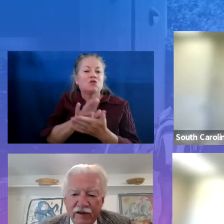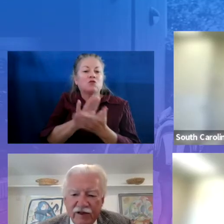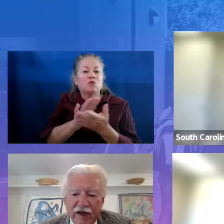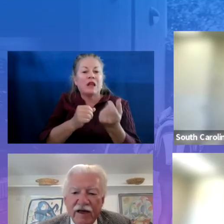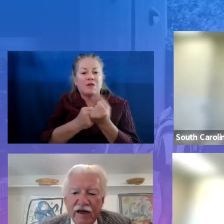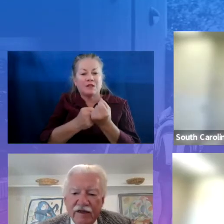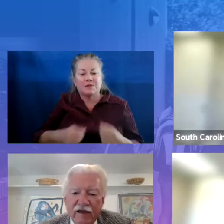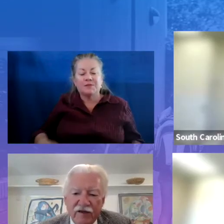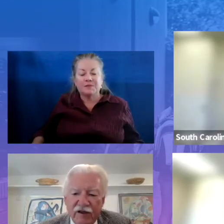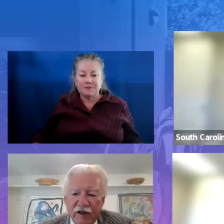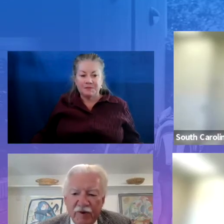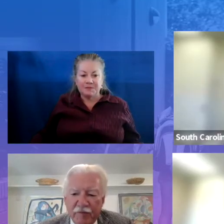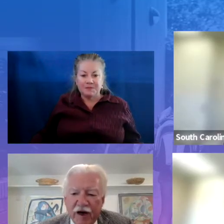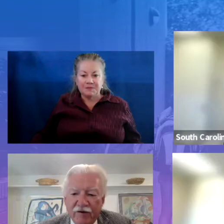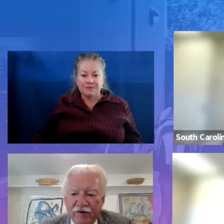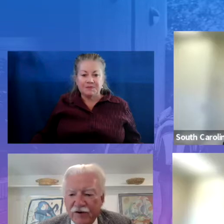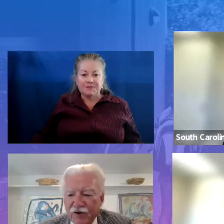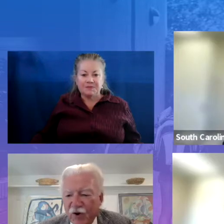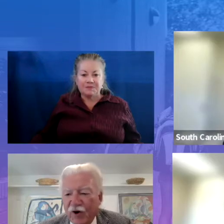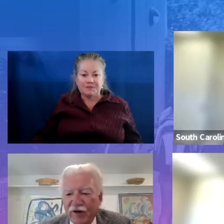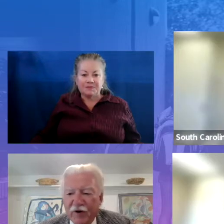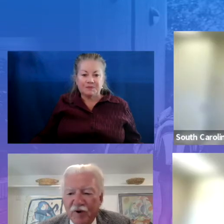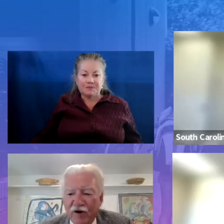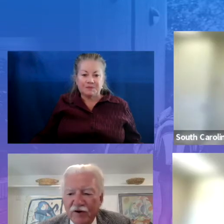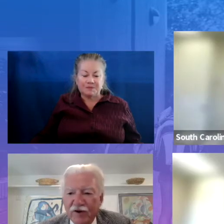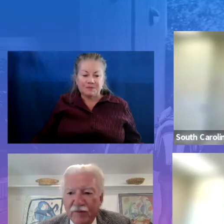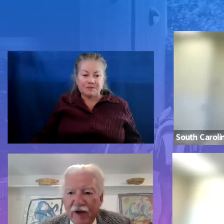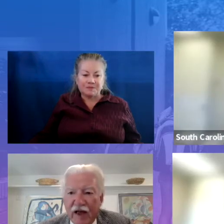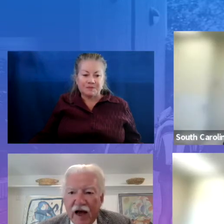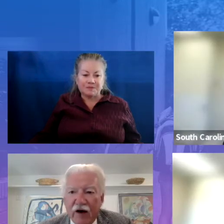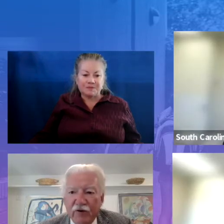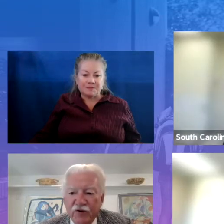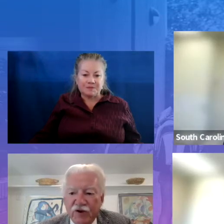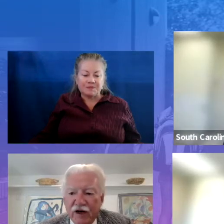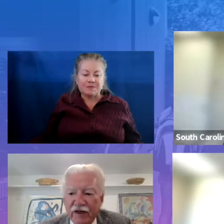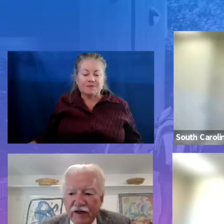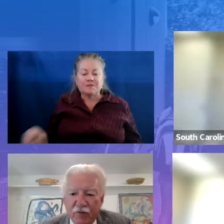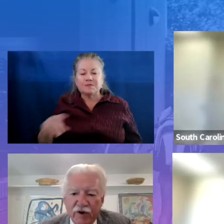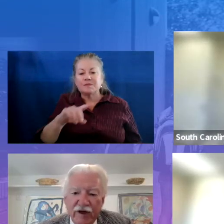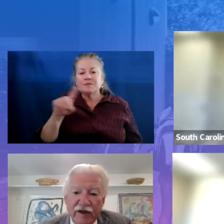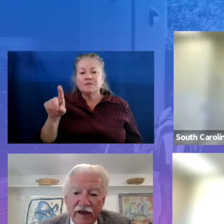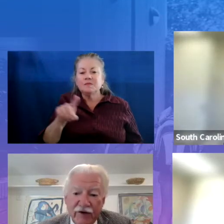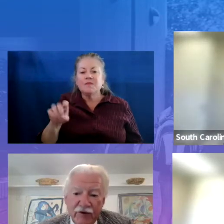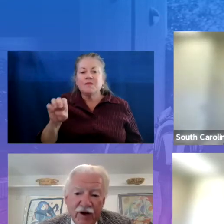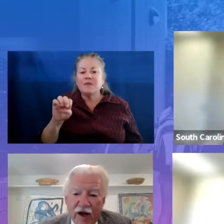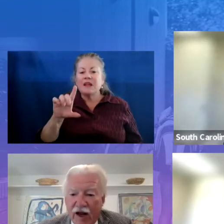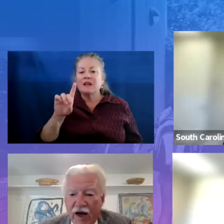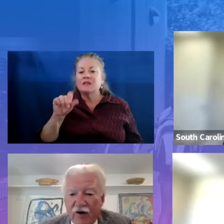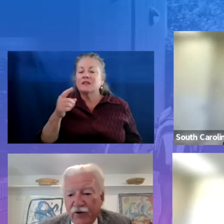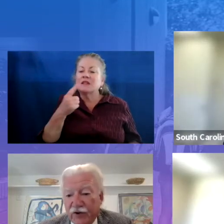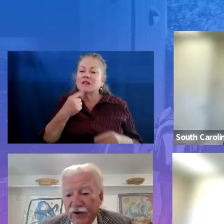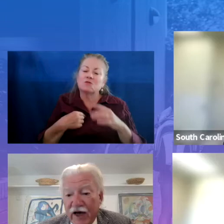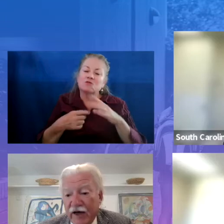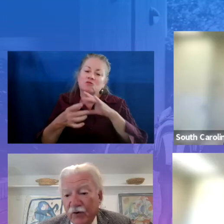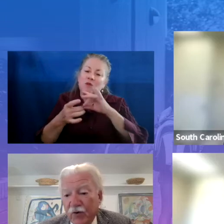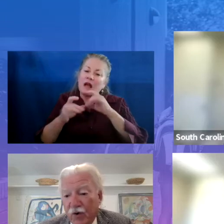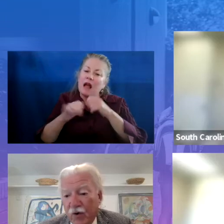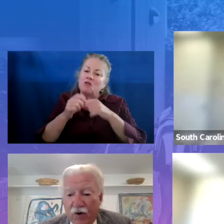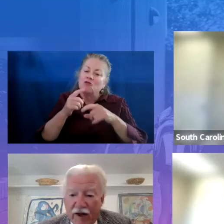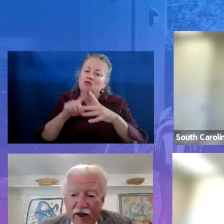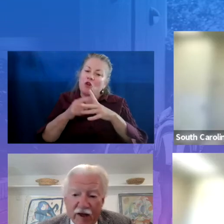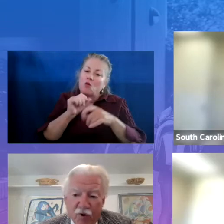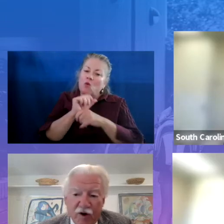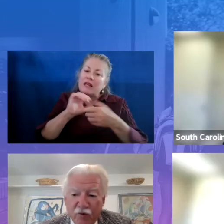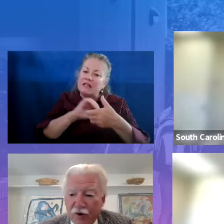Zelda, tell us a little bit about the story of your partnership, how you started working together, how did you decide who